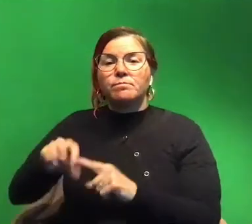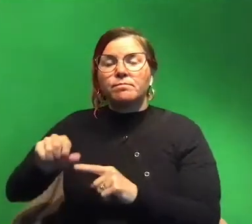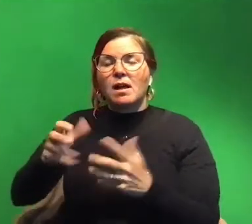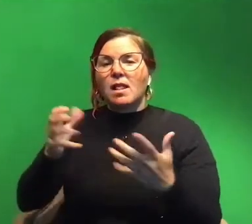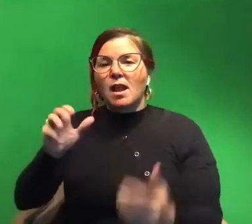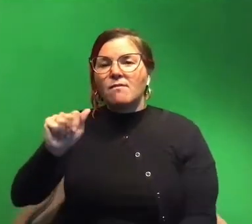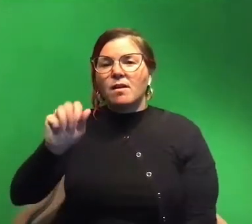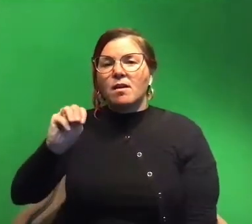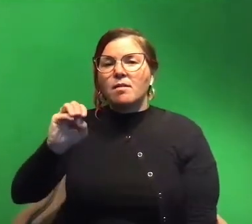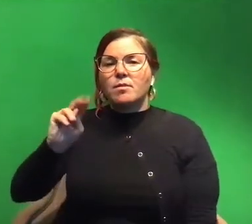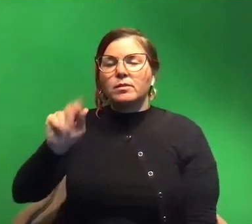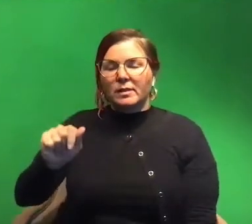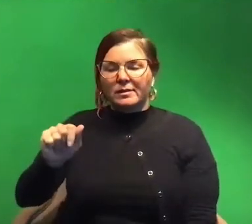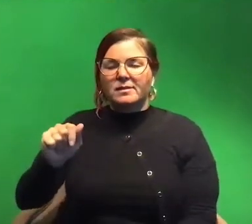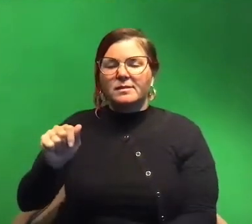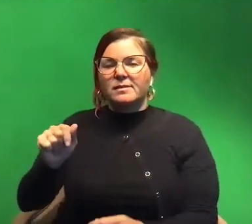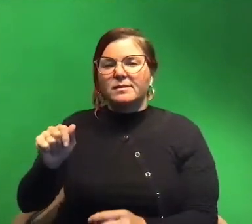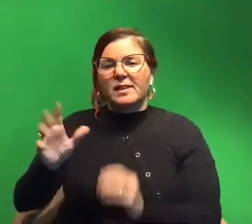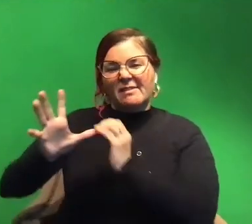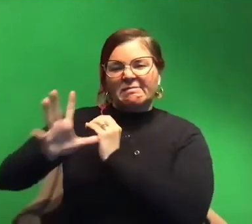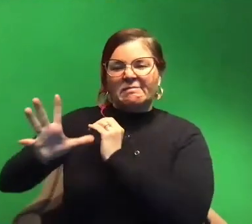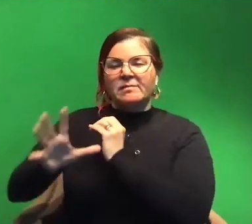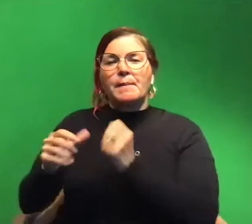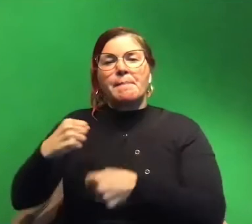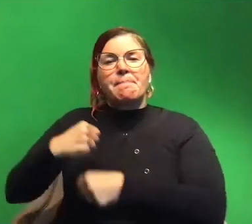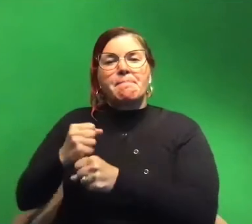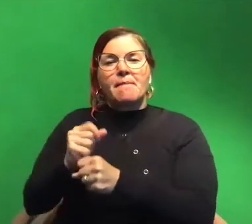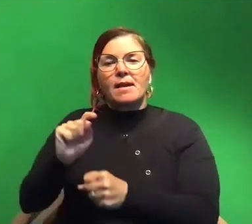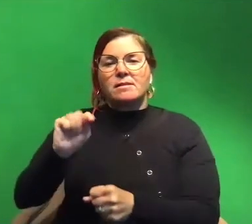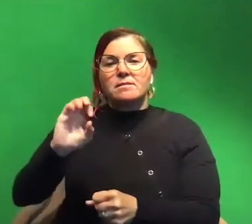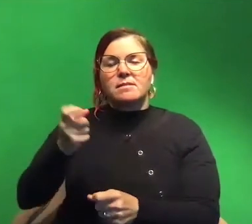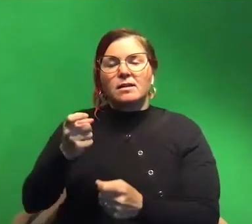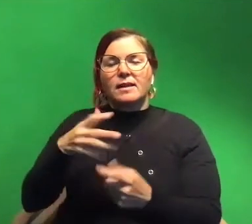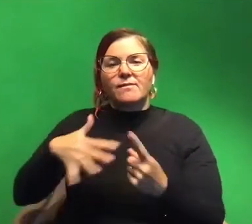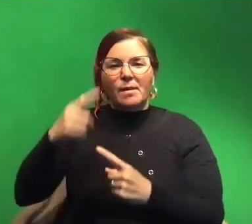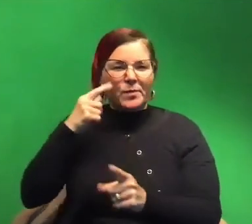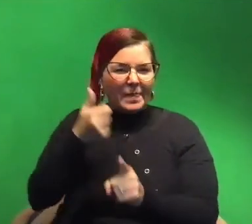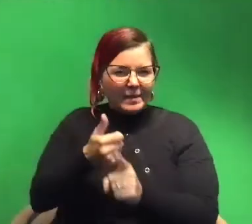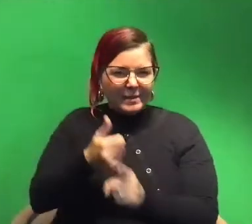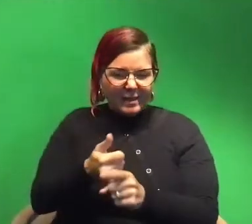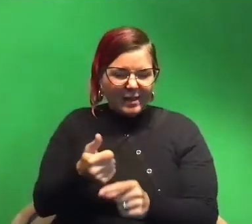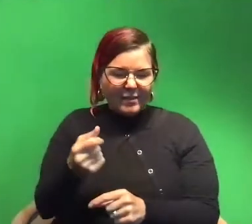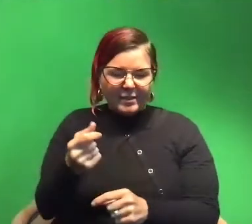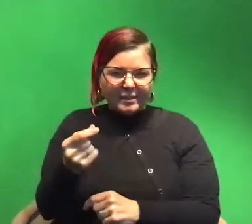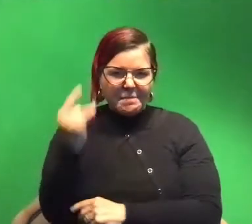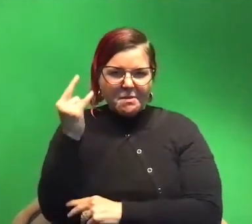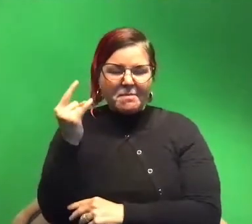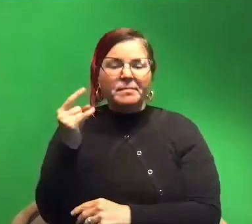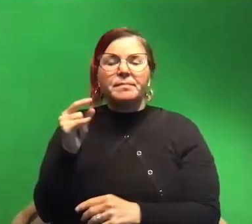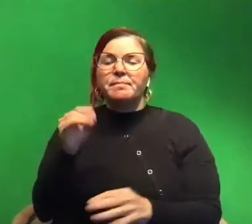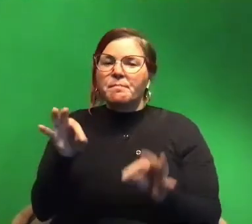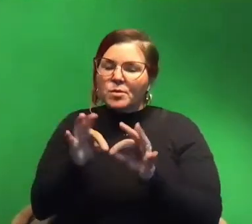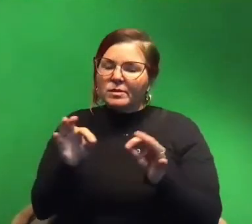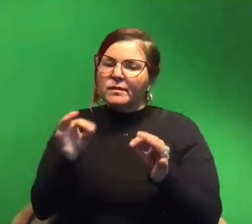a waste product so they basically like create toxic environments for themselves pretty instantly unless you have really good filtration